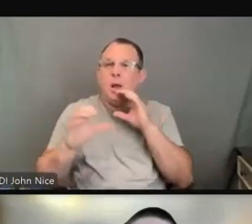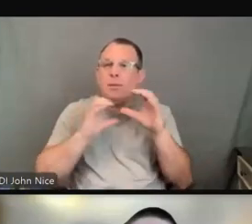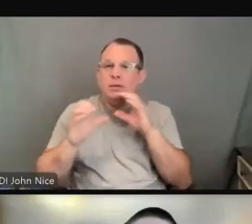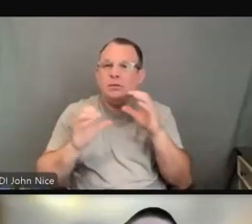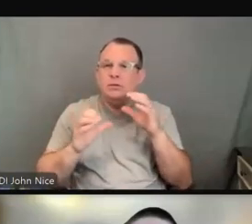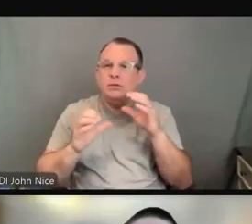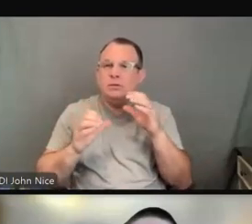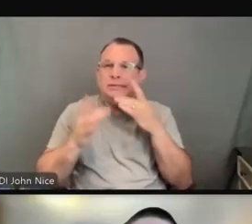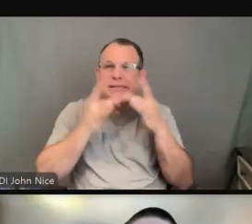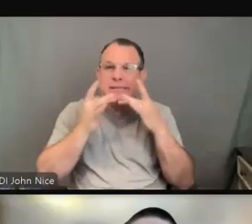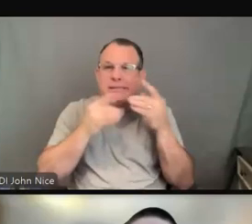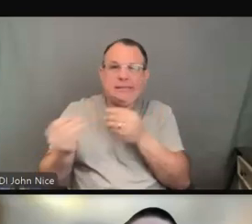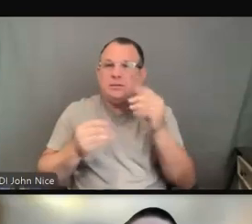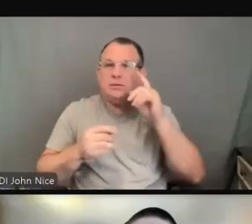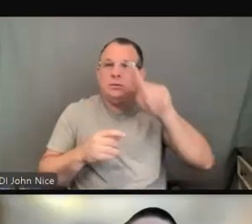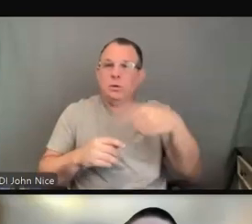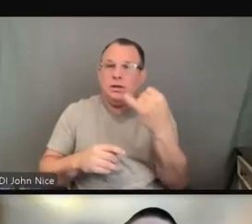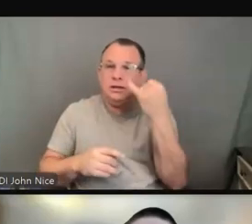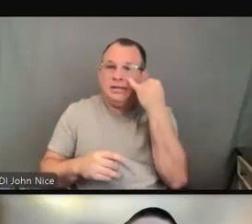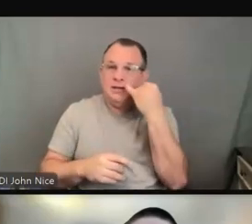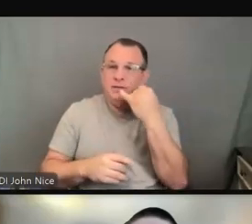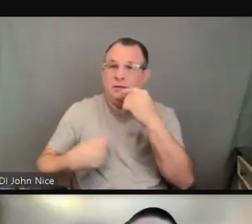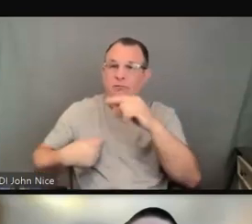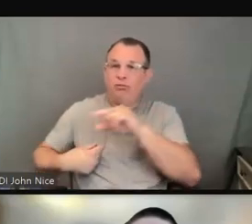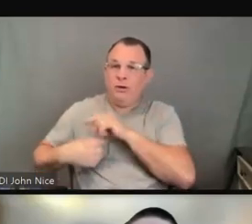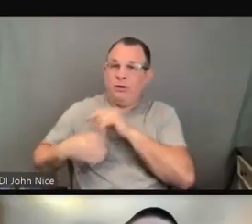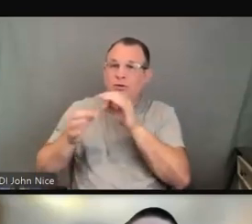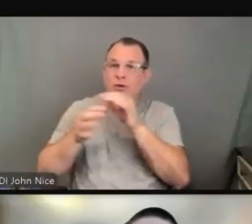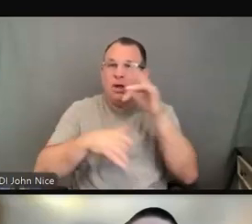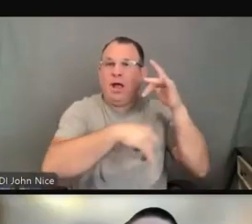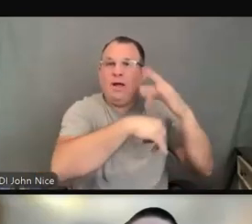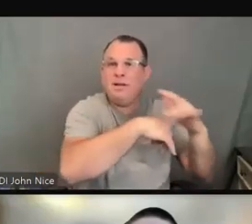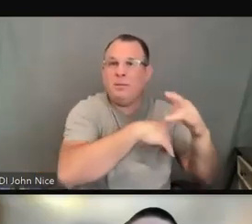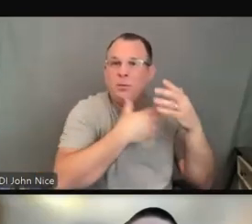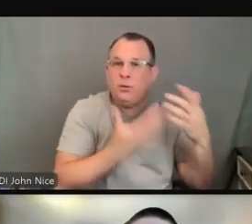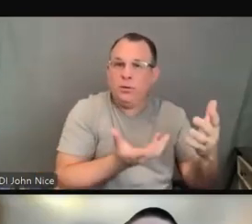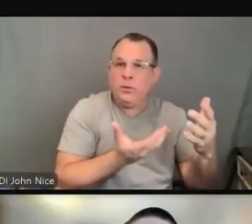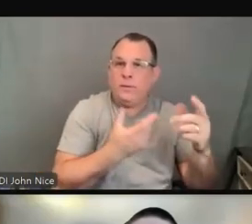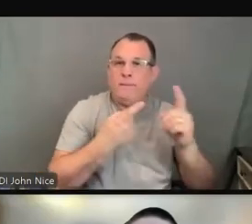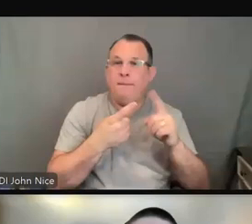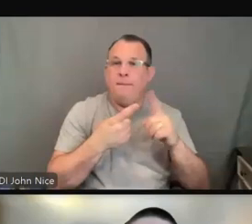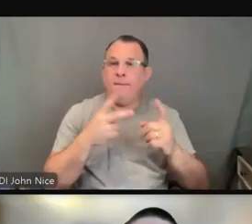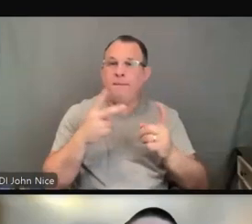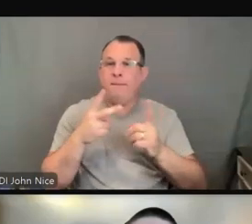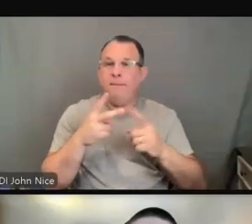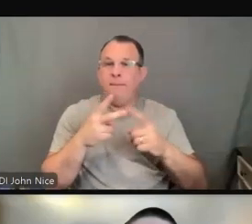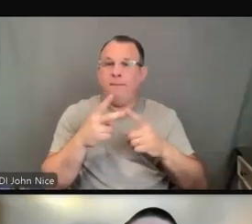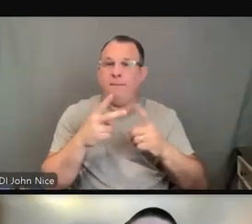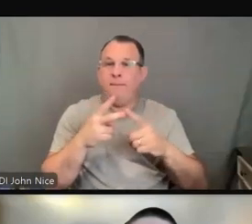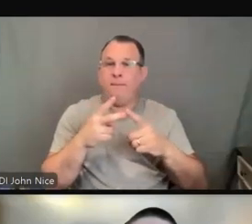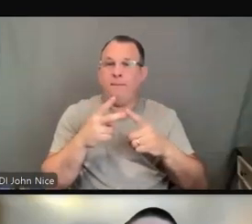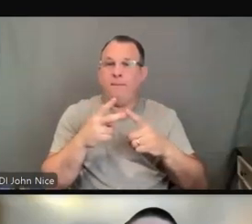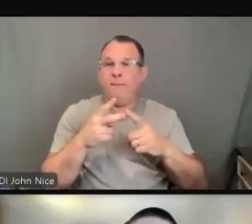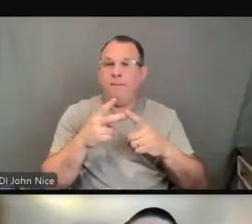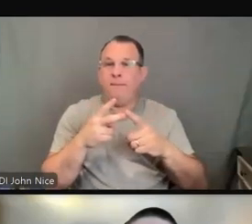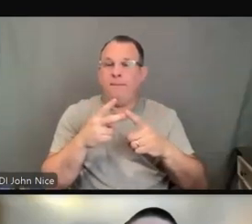is not available. Okay, so that's the first situation. The second situation is in